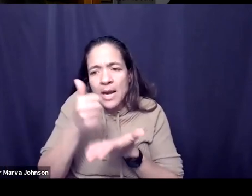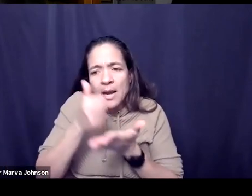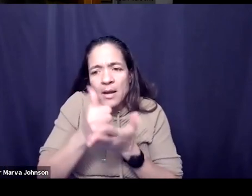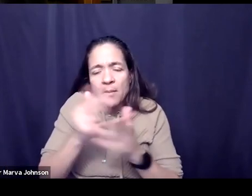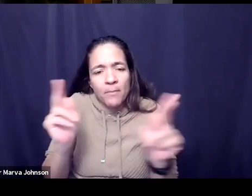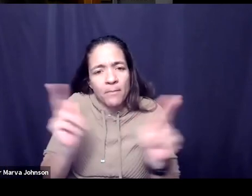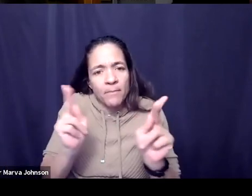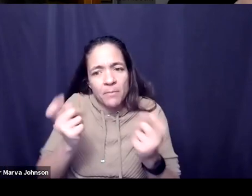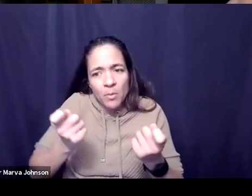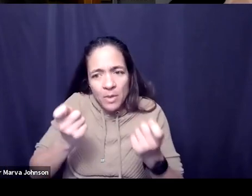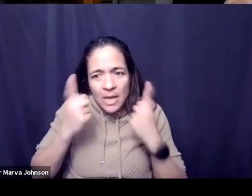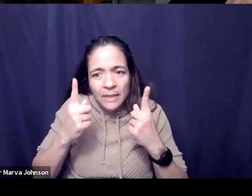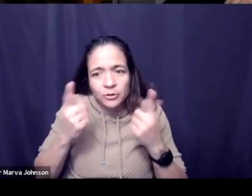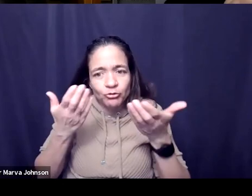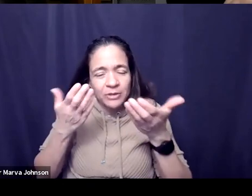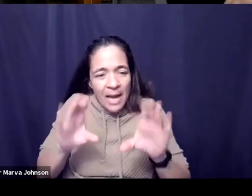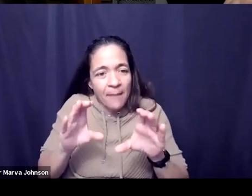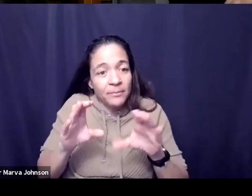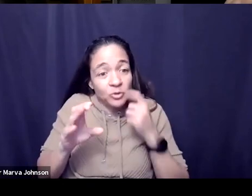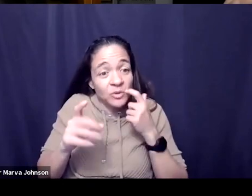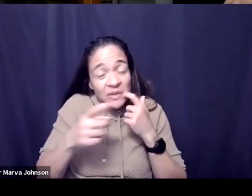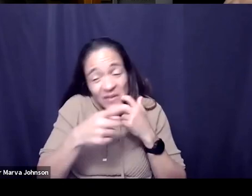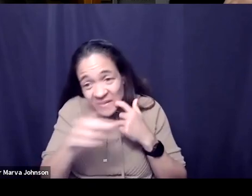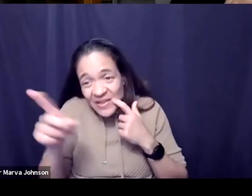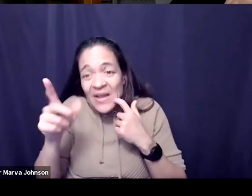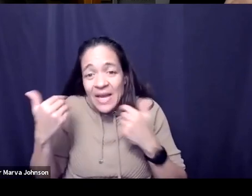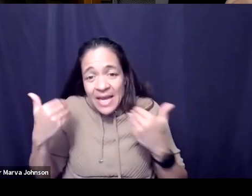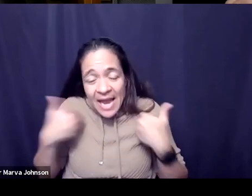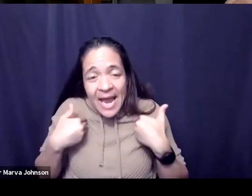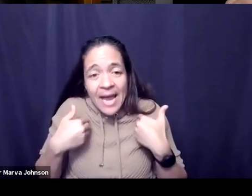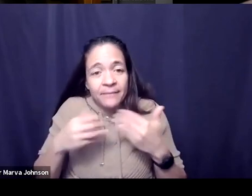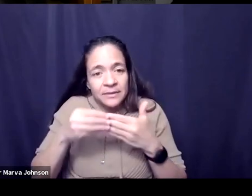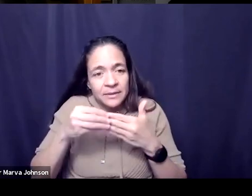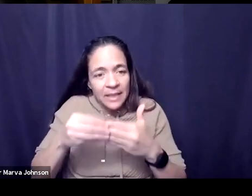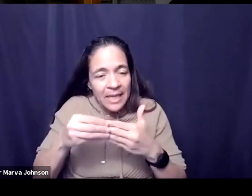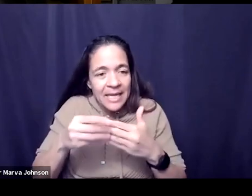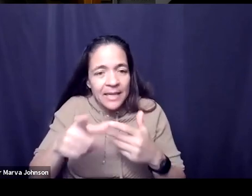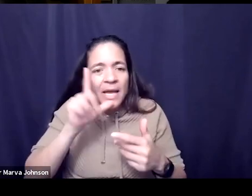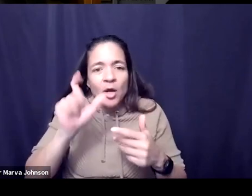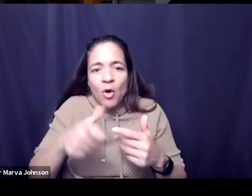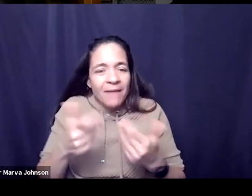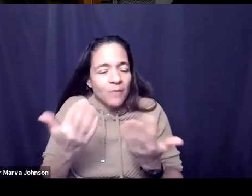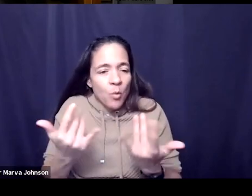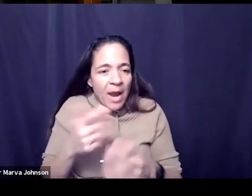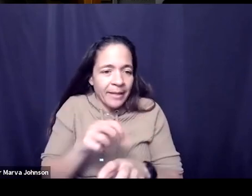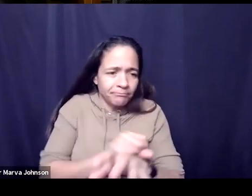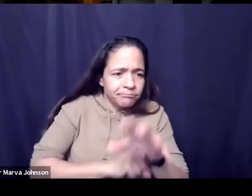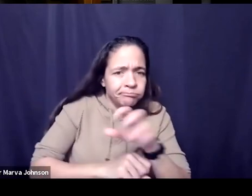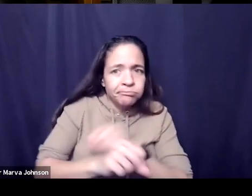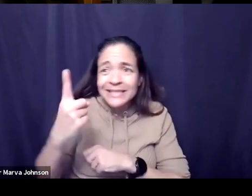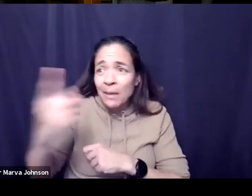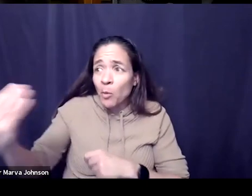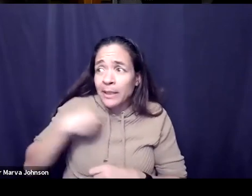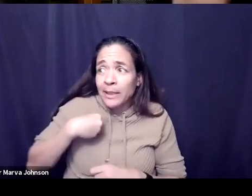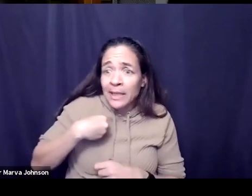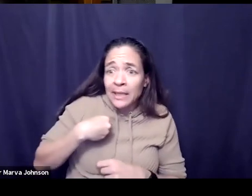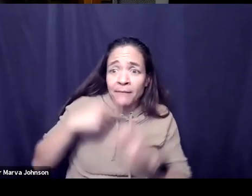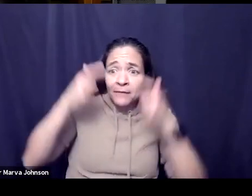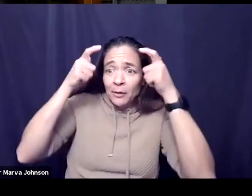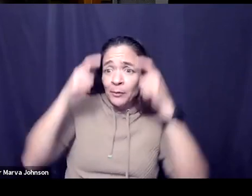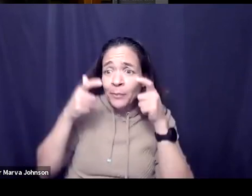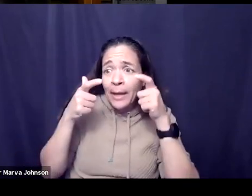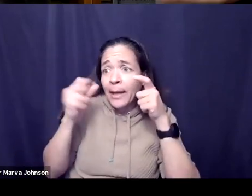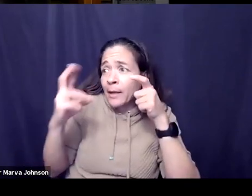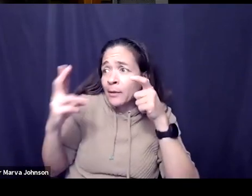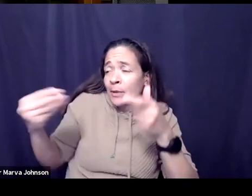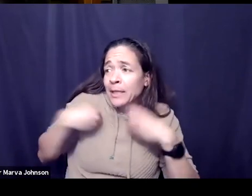the opportunity that they have to lead that they don't actually have to wait for someone to roll up and hand them a gavel or a crown or whatever it might be